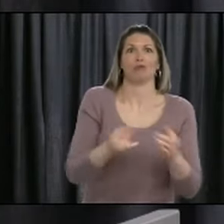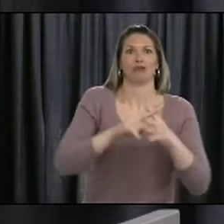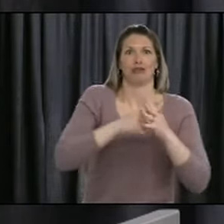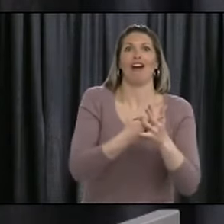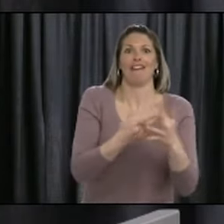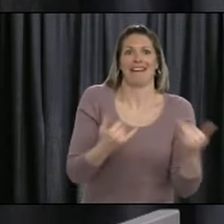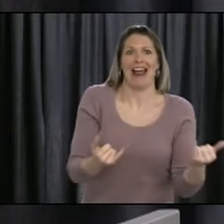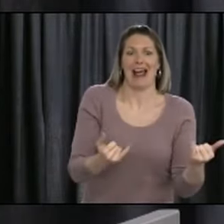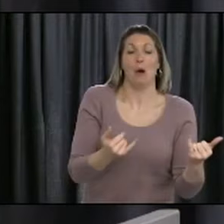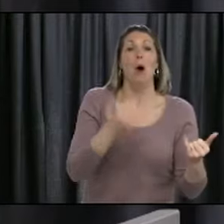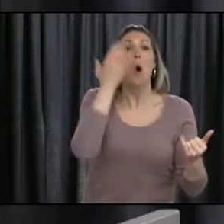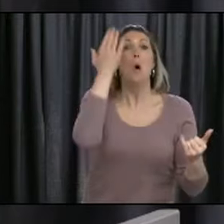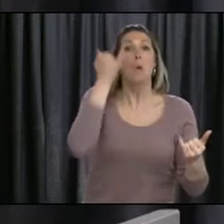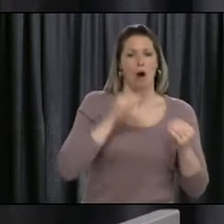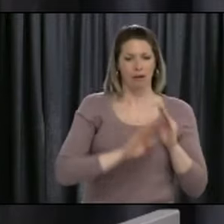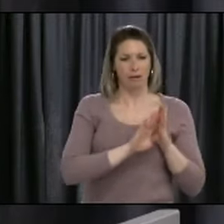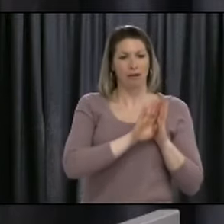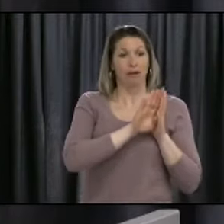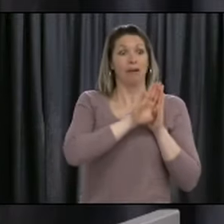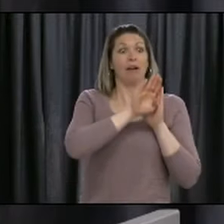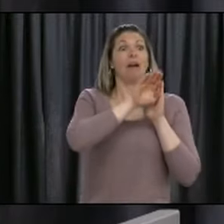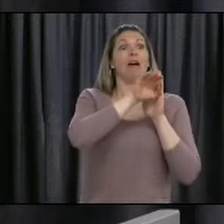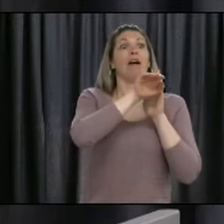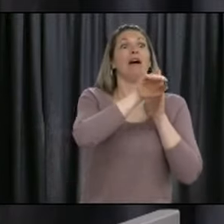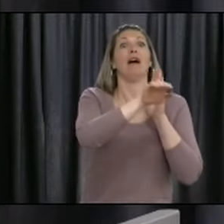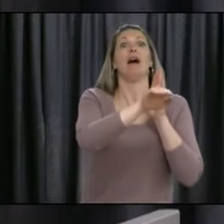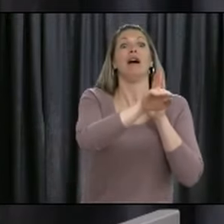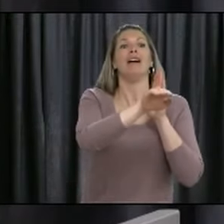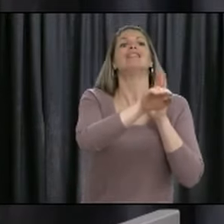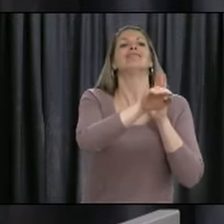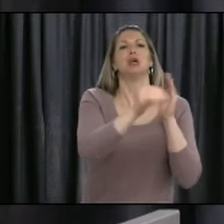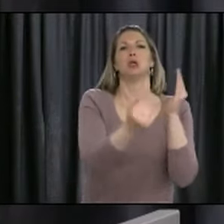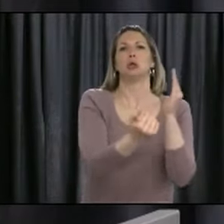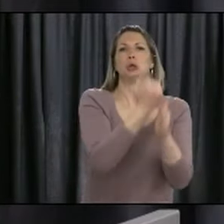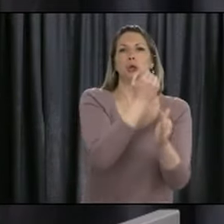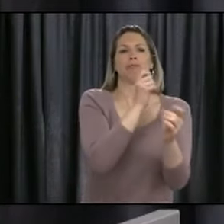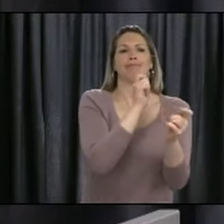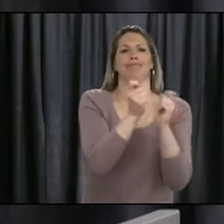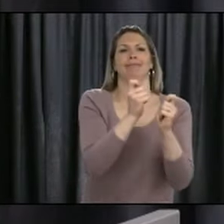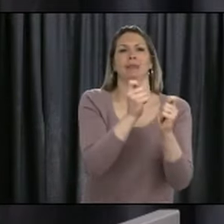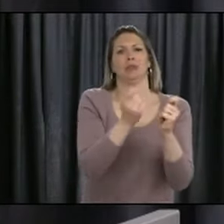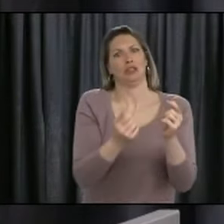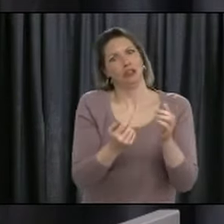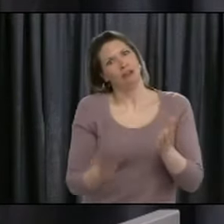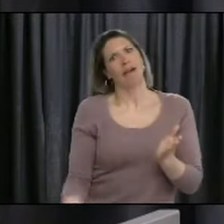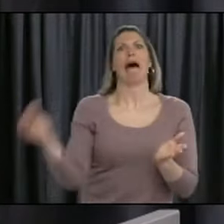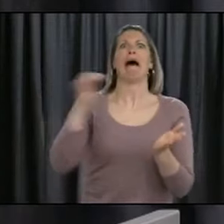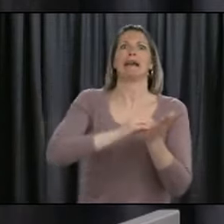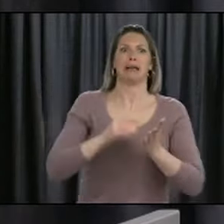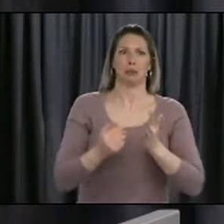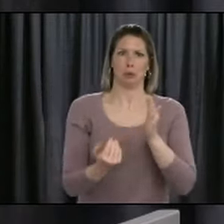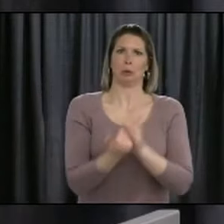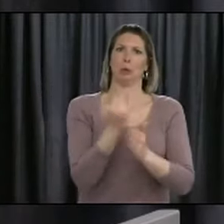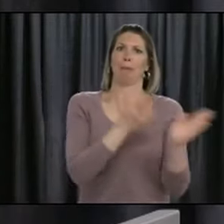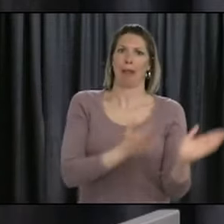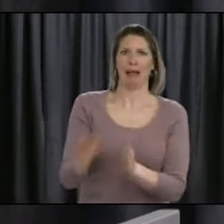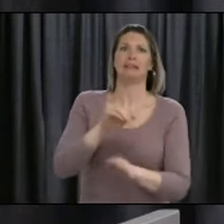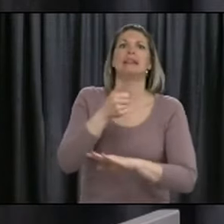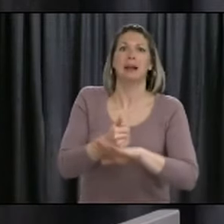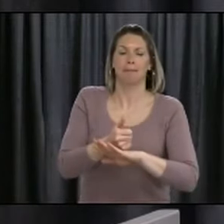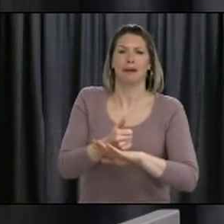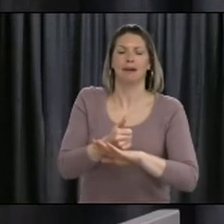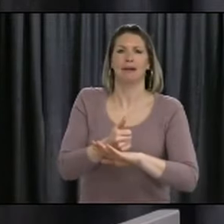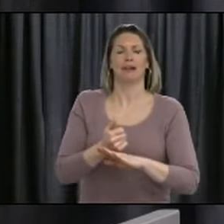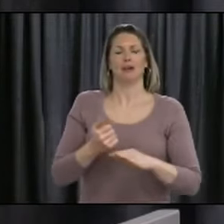gradually to change gears and to move towards a life, an era of adaptation. The